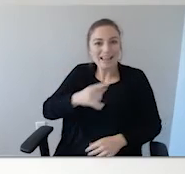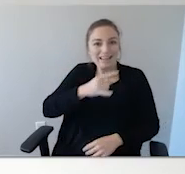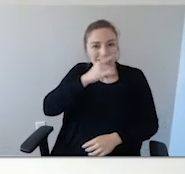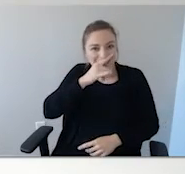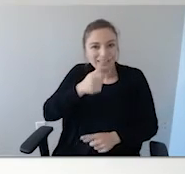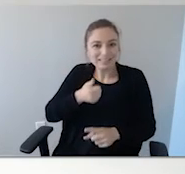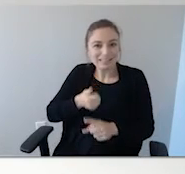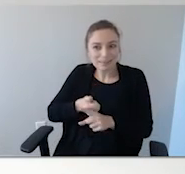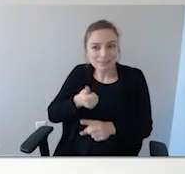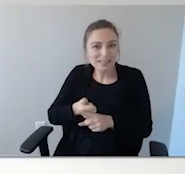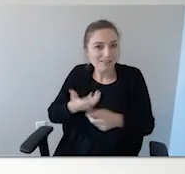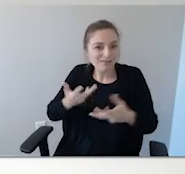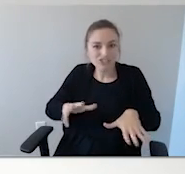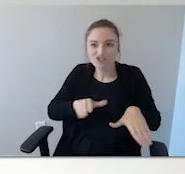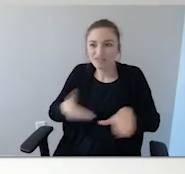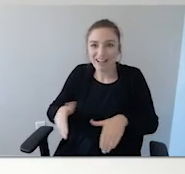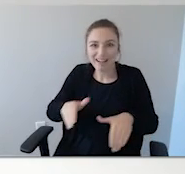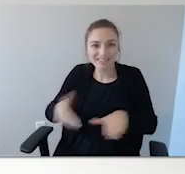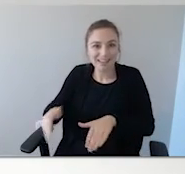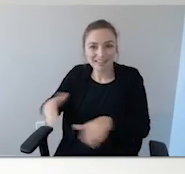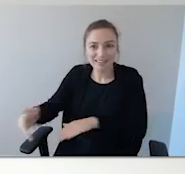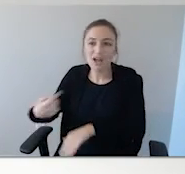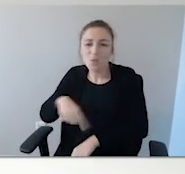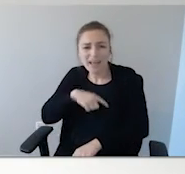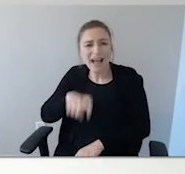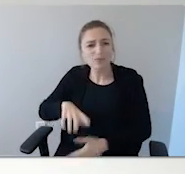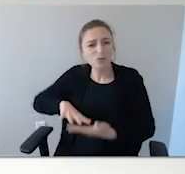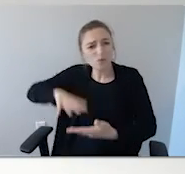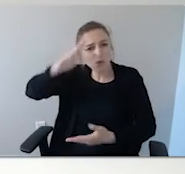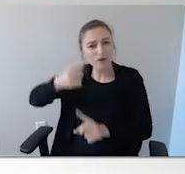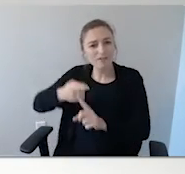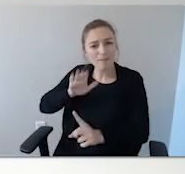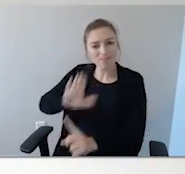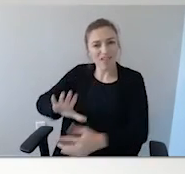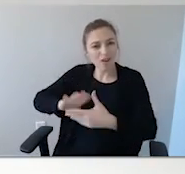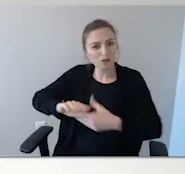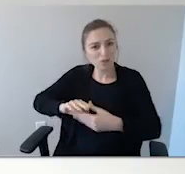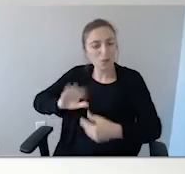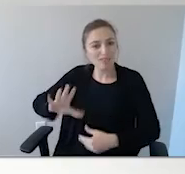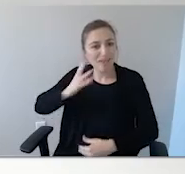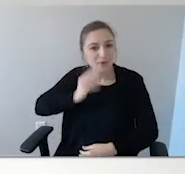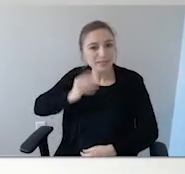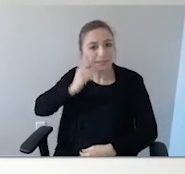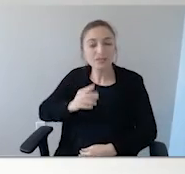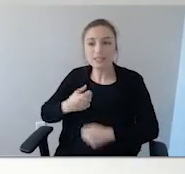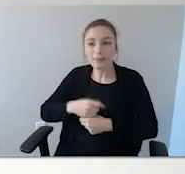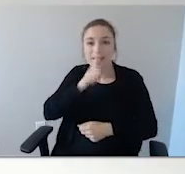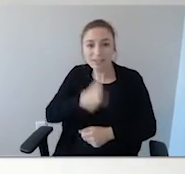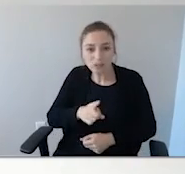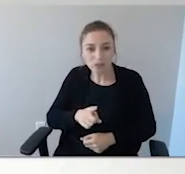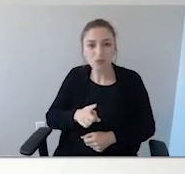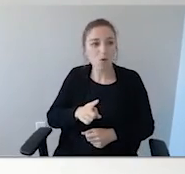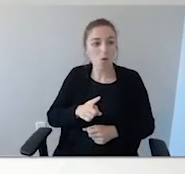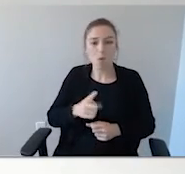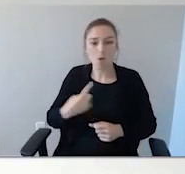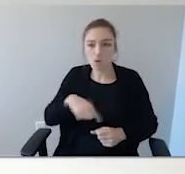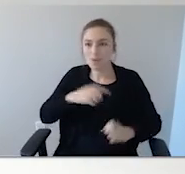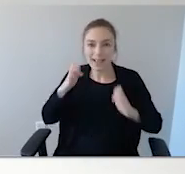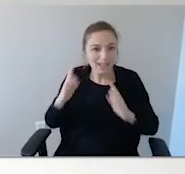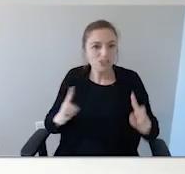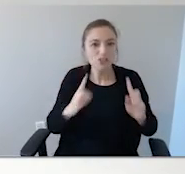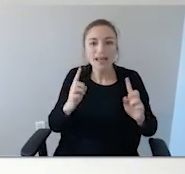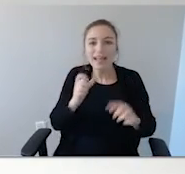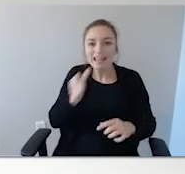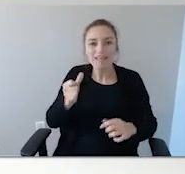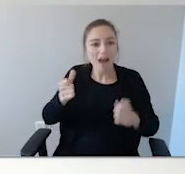help. We have to learn from those children, honor their stories, make sure that it doesn't happen to other children. These deaths